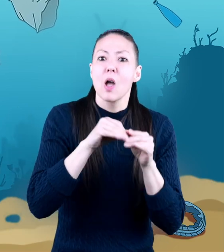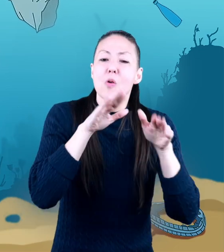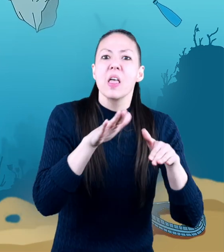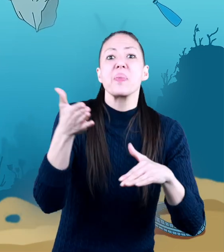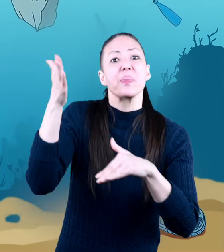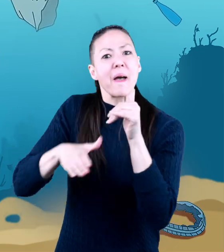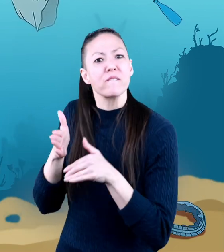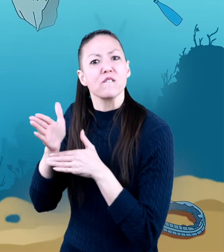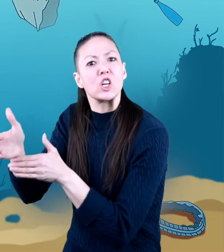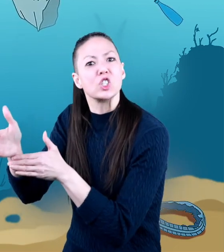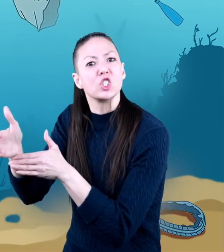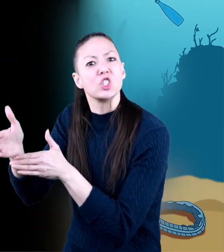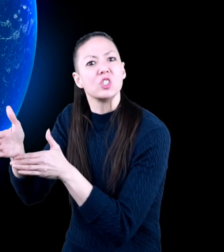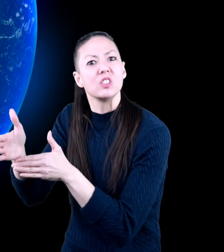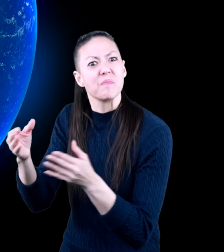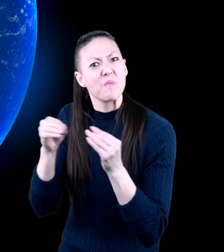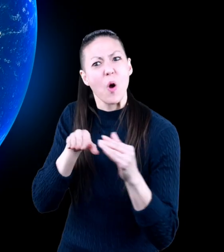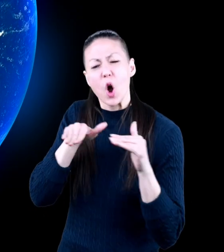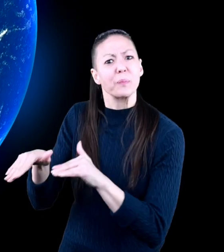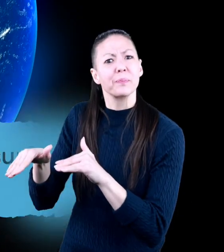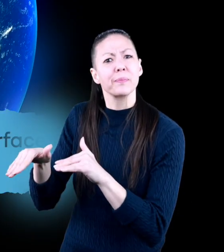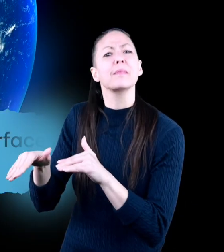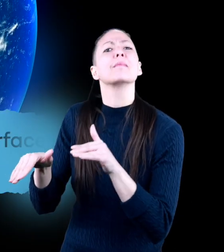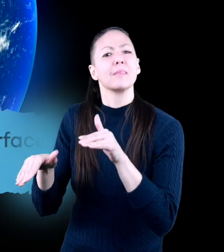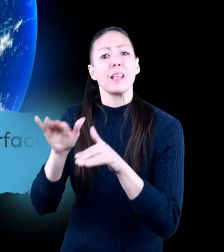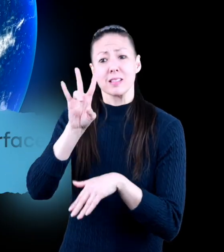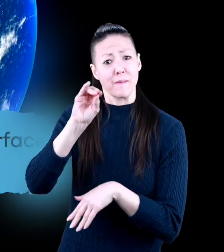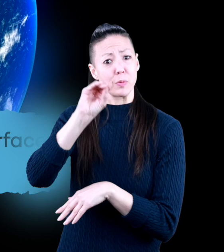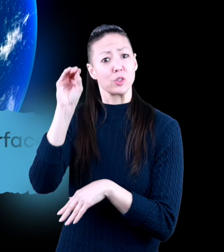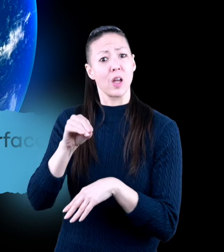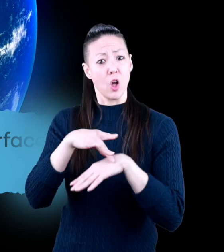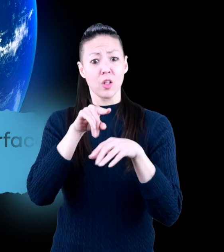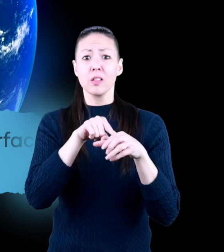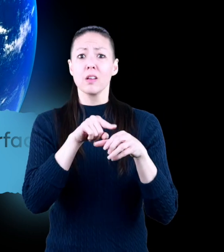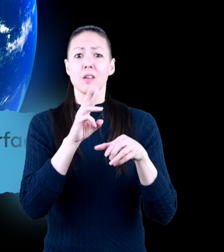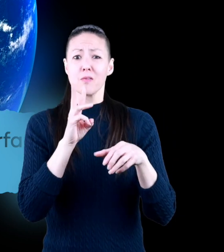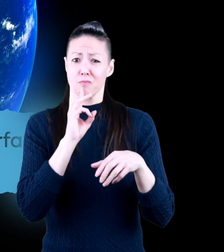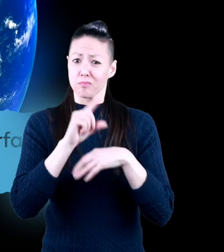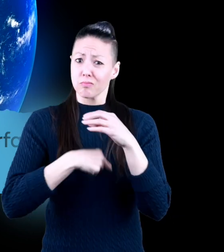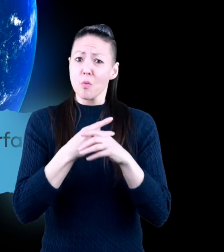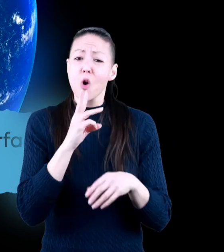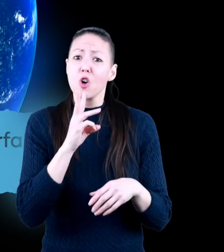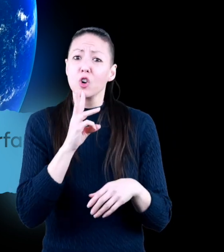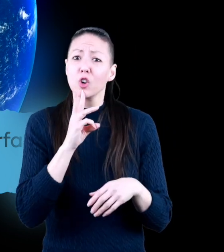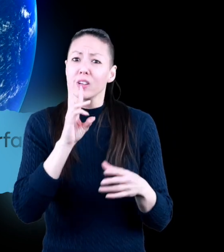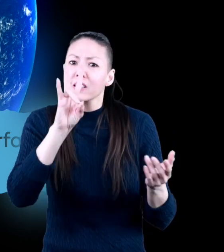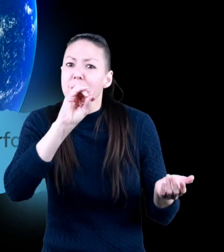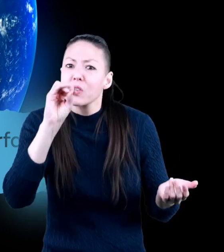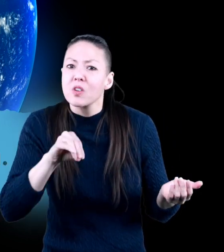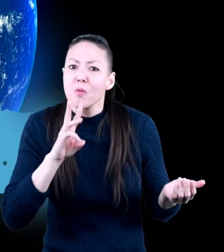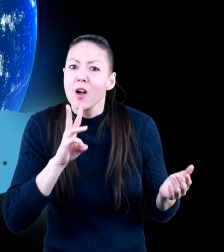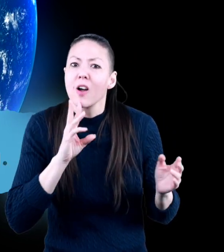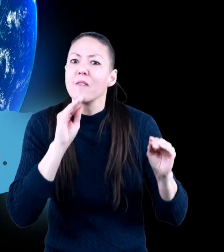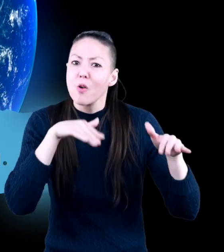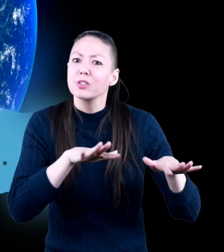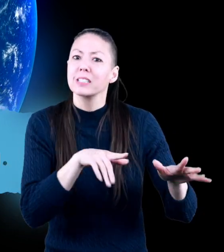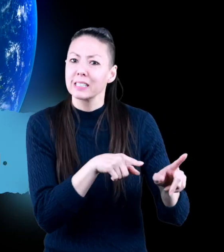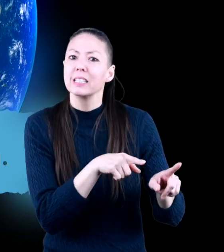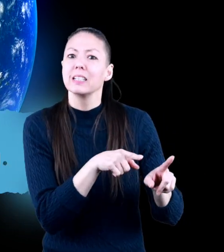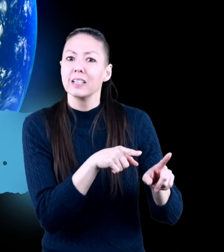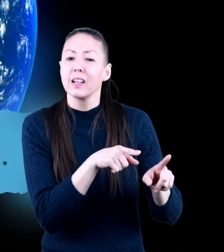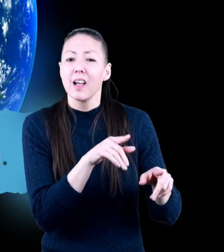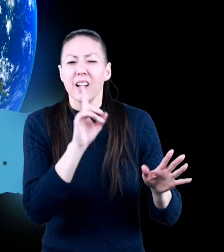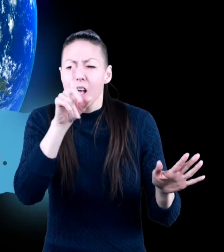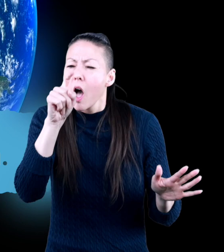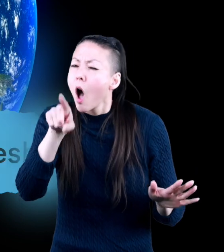oceans than fish even though nearly 70% of Earth's surface is covered by water most of it is the